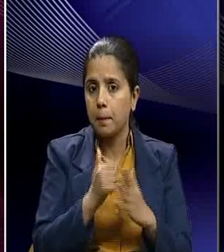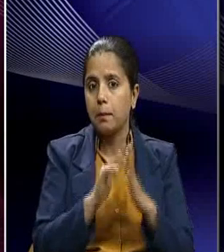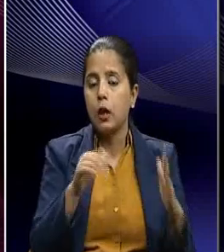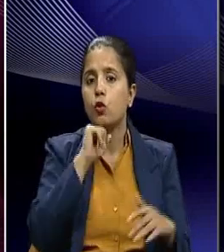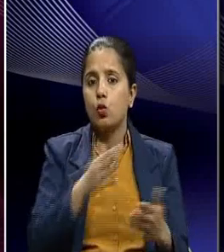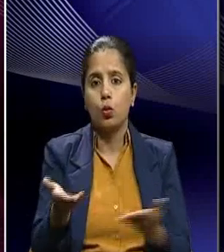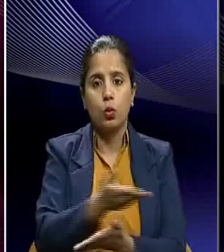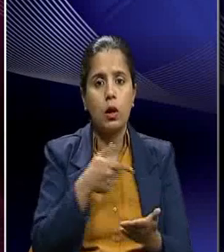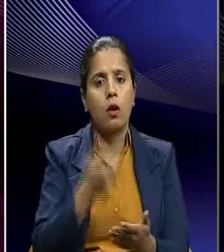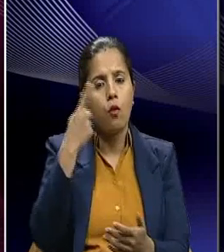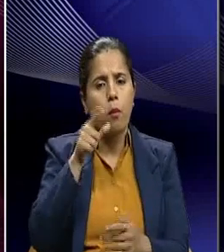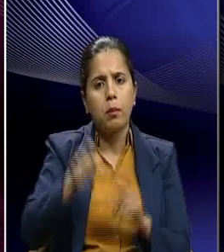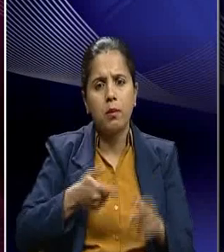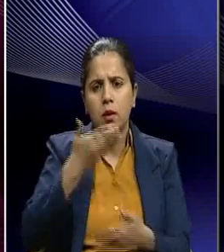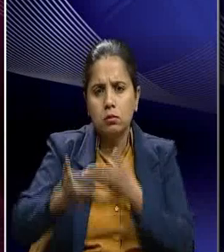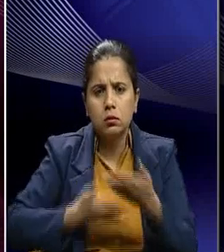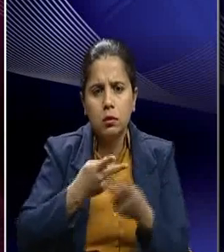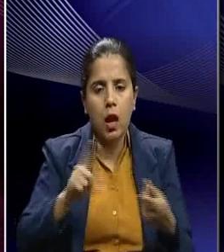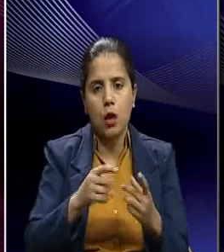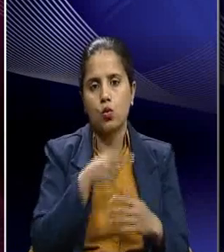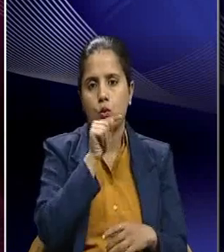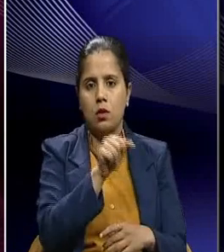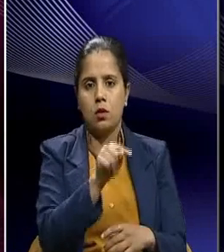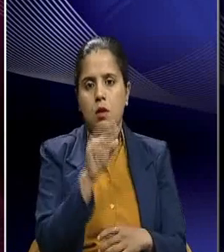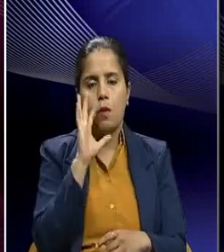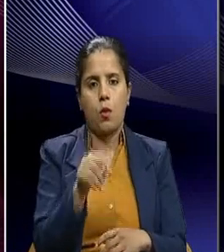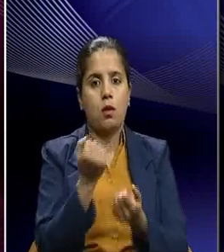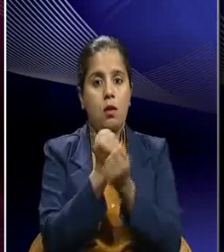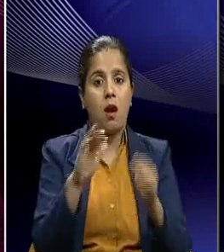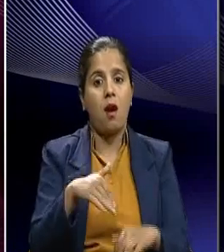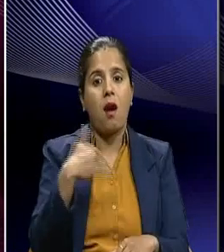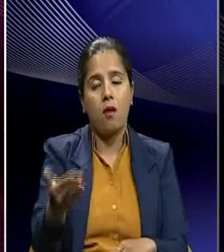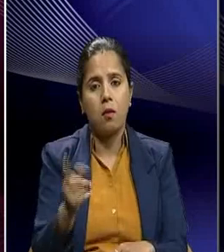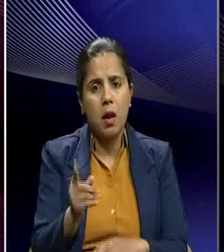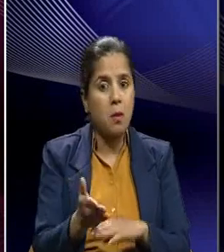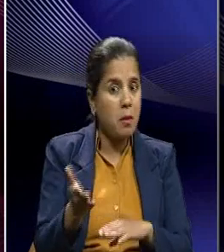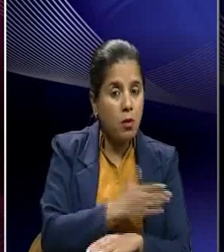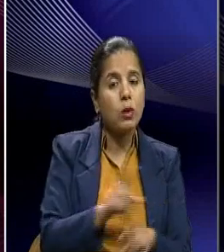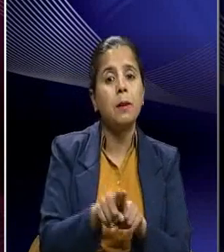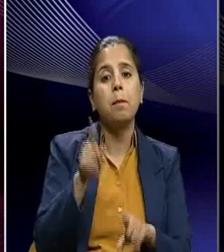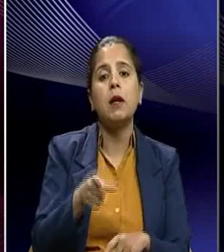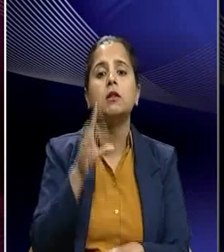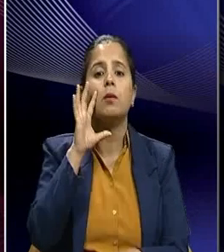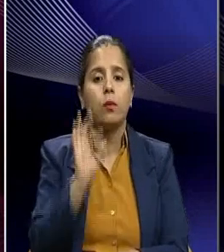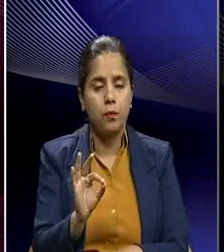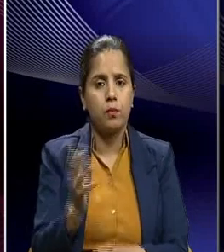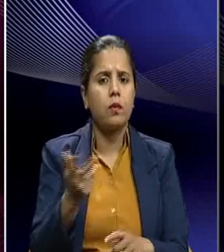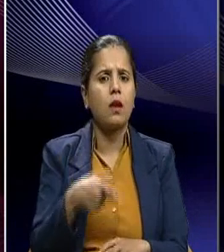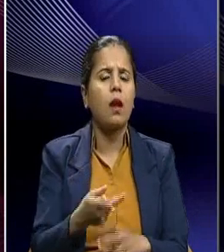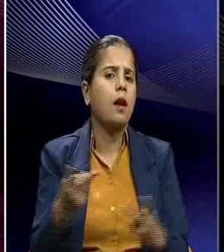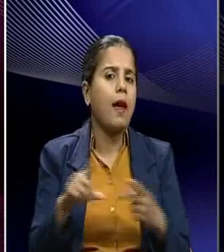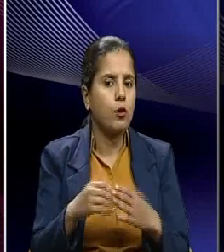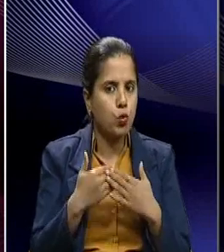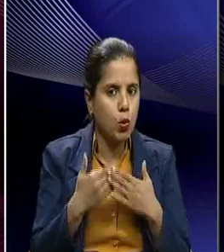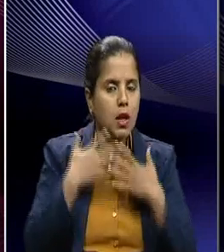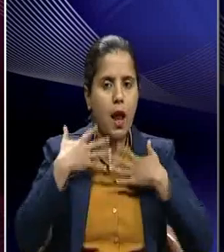nation building was not only after the independence of India but even before that that how the factors like education,